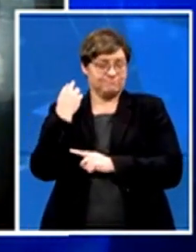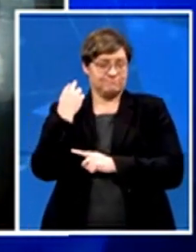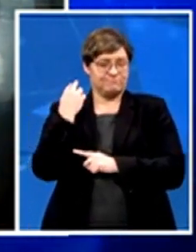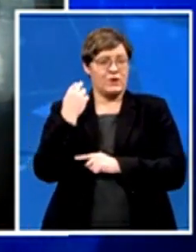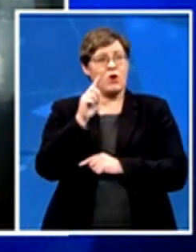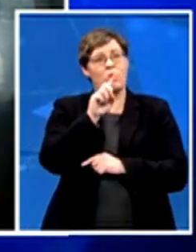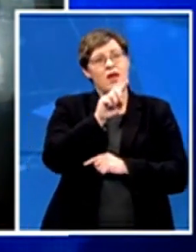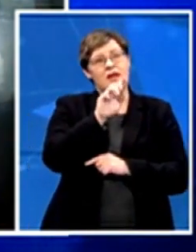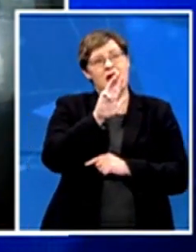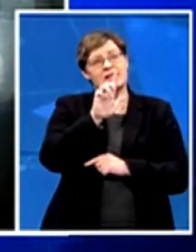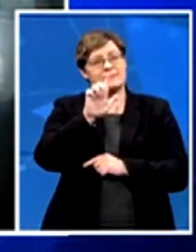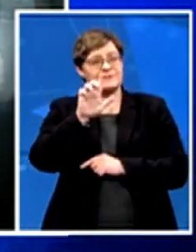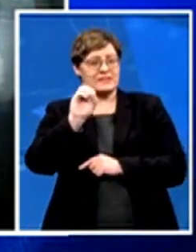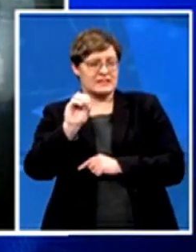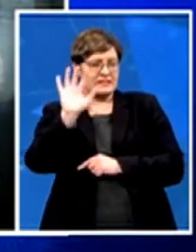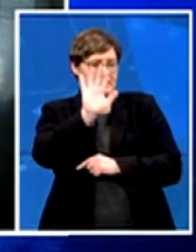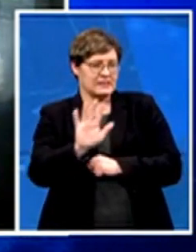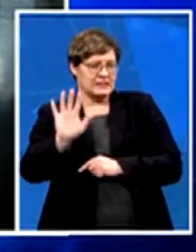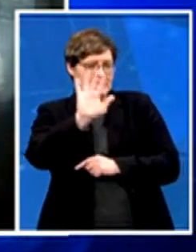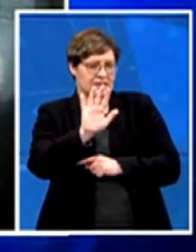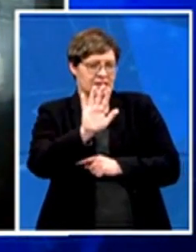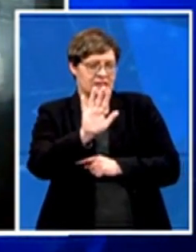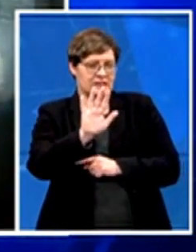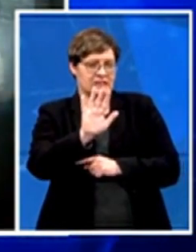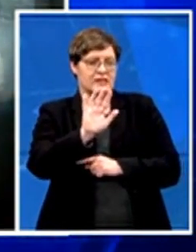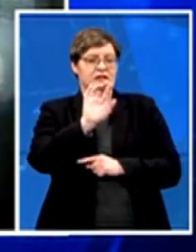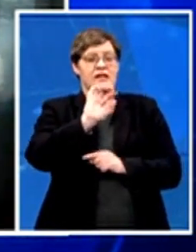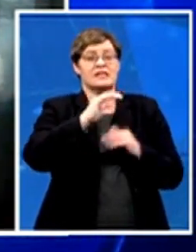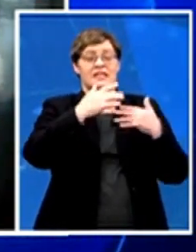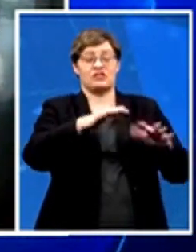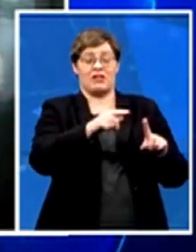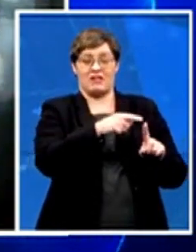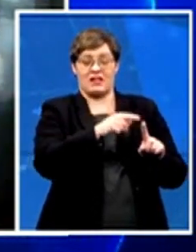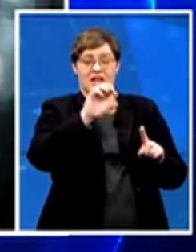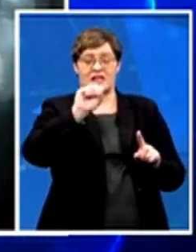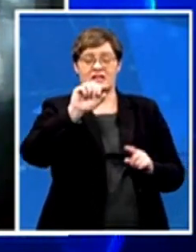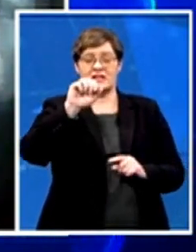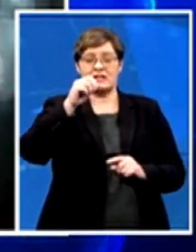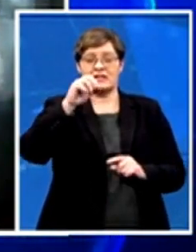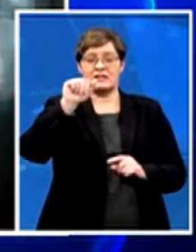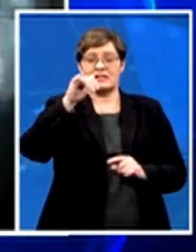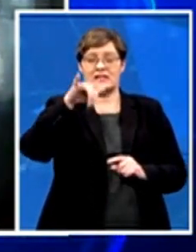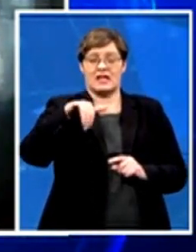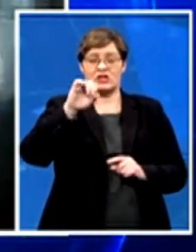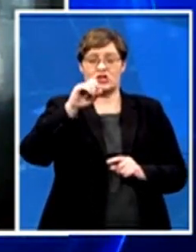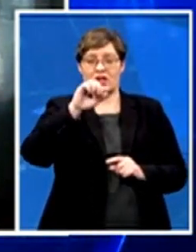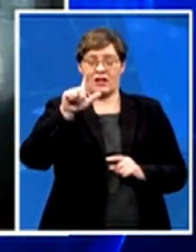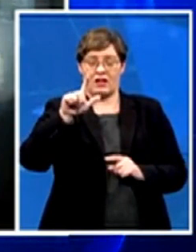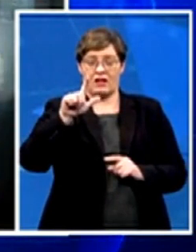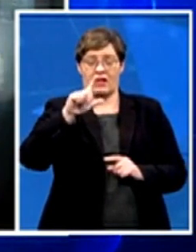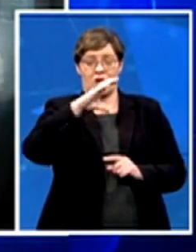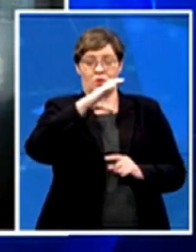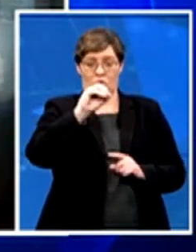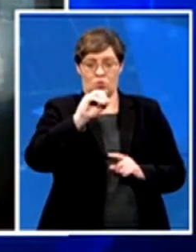Seychelles coup, which was orchestrated by the South African government, directly under the orders of